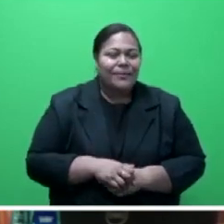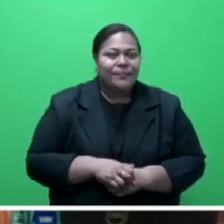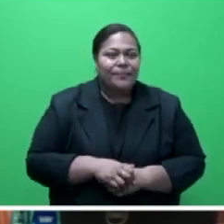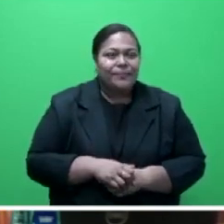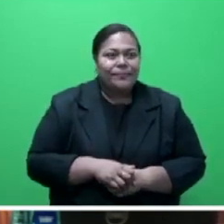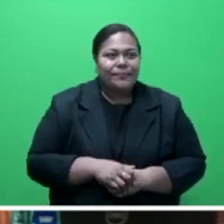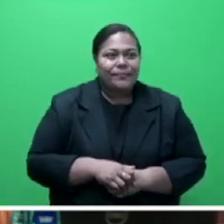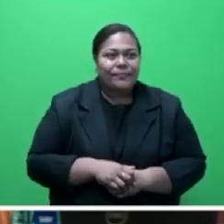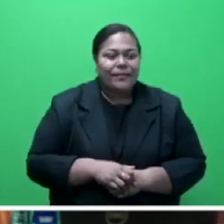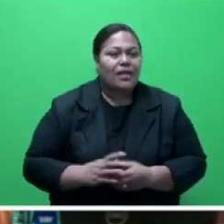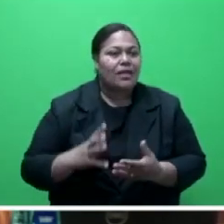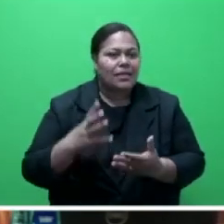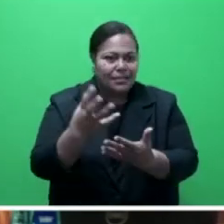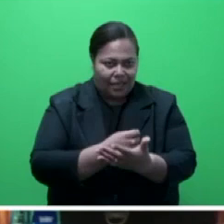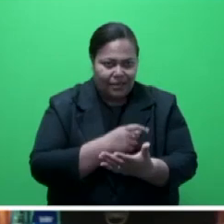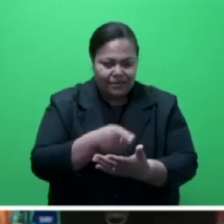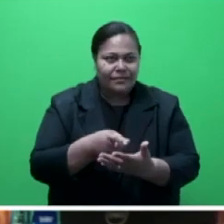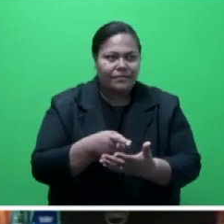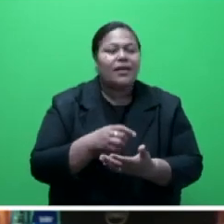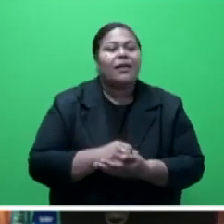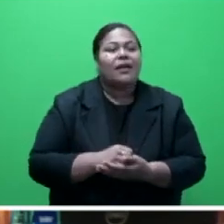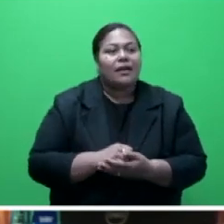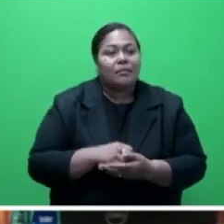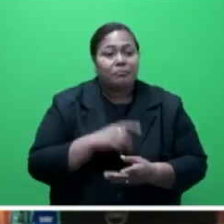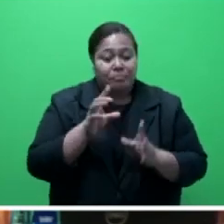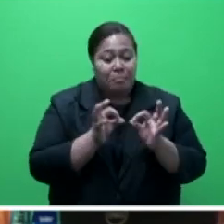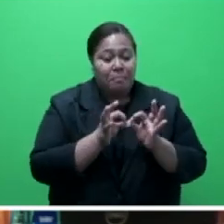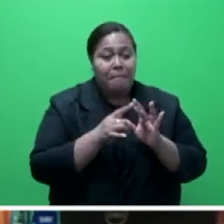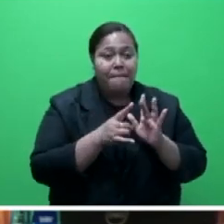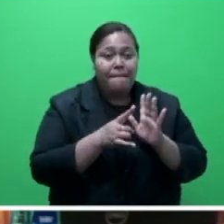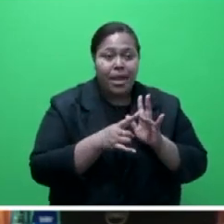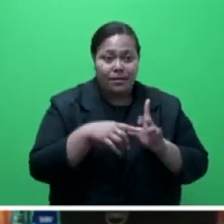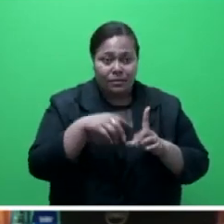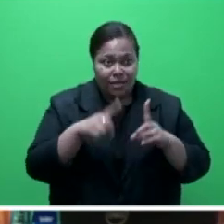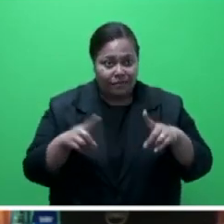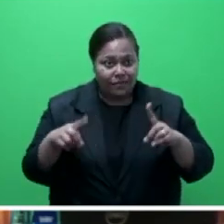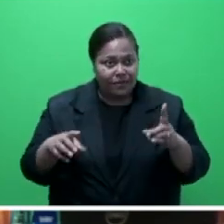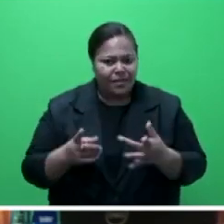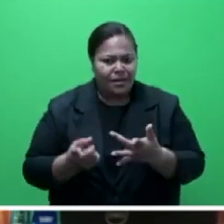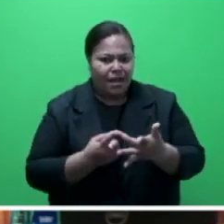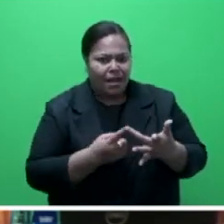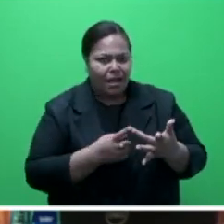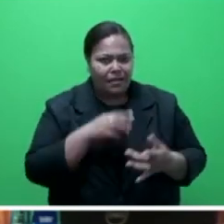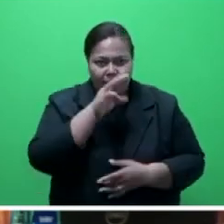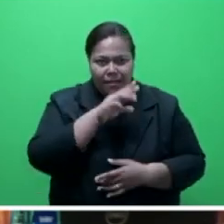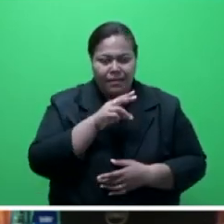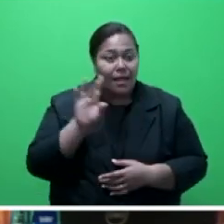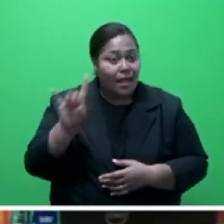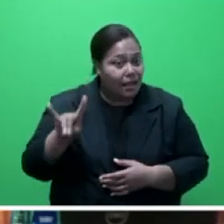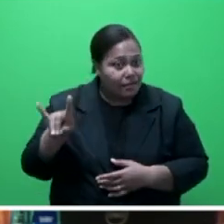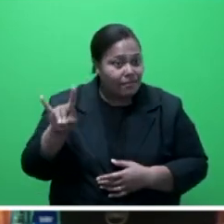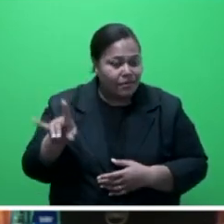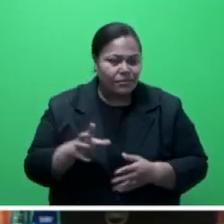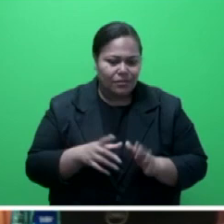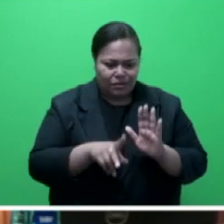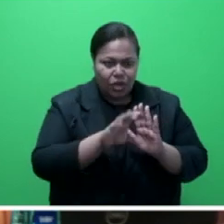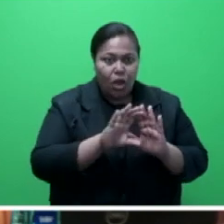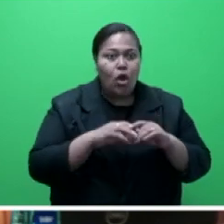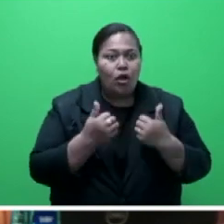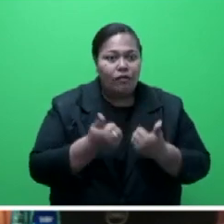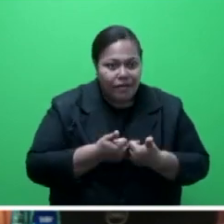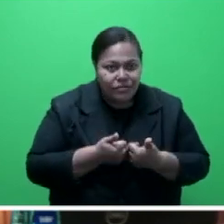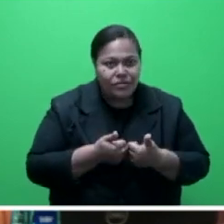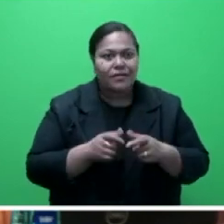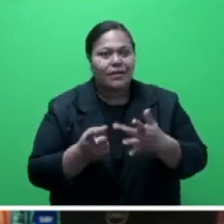conservation and international trade on indigenous species of wild and flora and fauna, the convention on migratory species